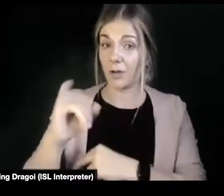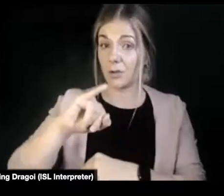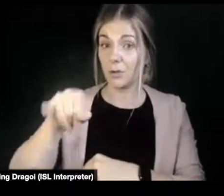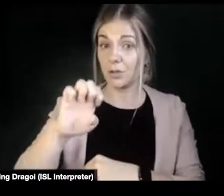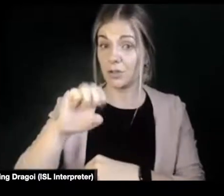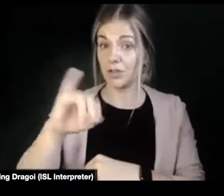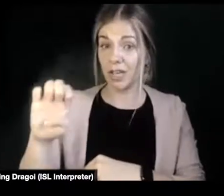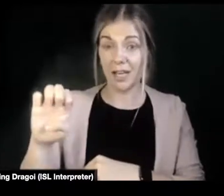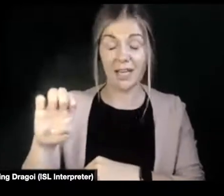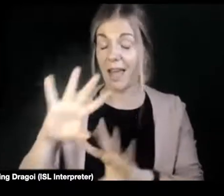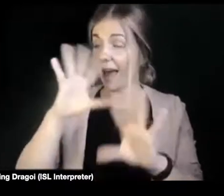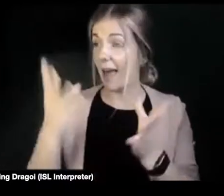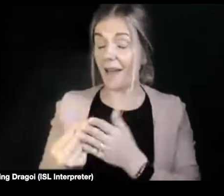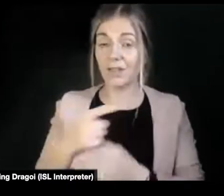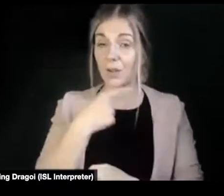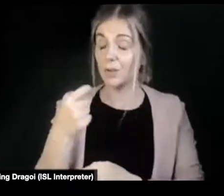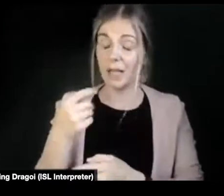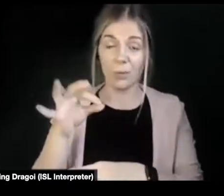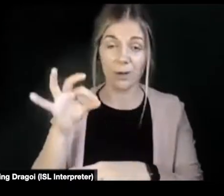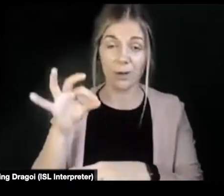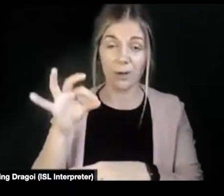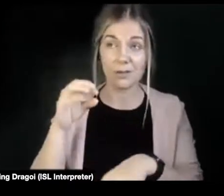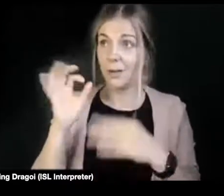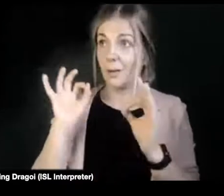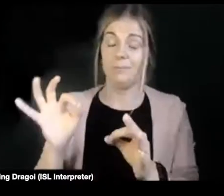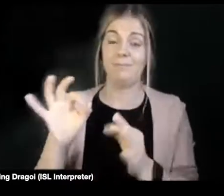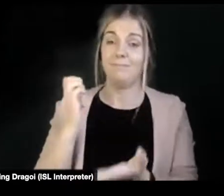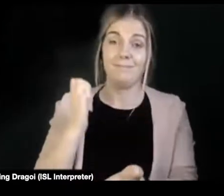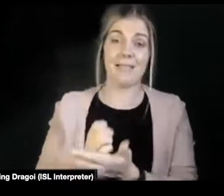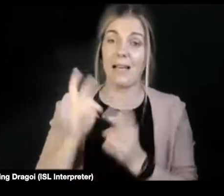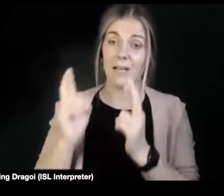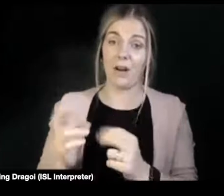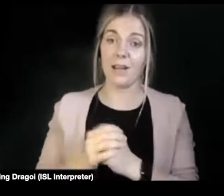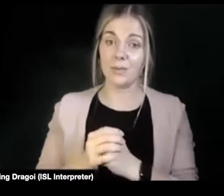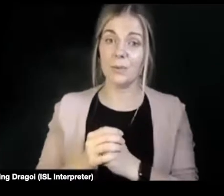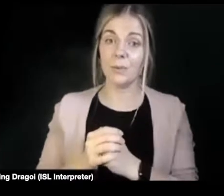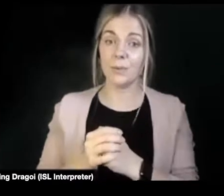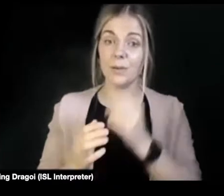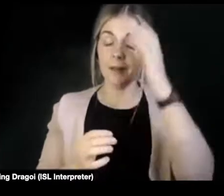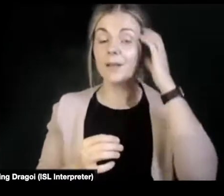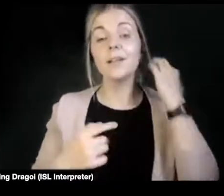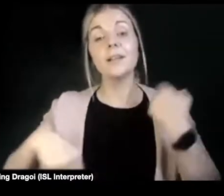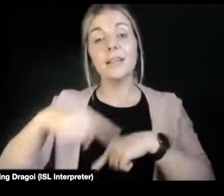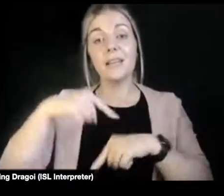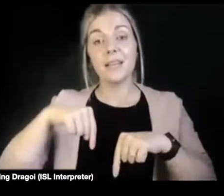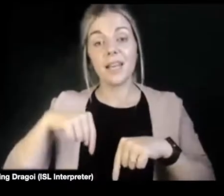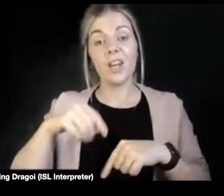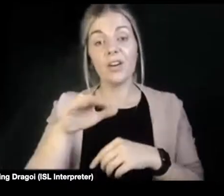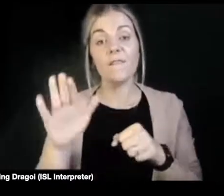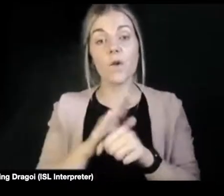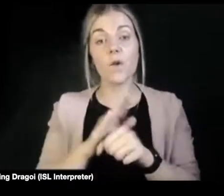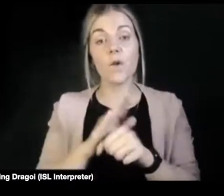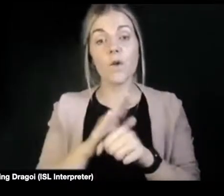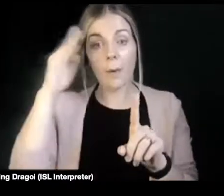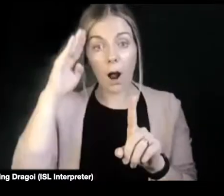said was on point. It was exactly right, because even in full spectrum Ireland, we've had members looking to access